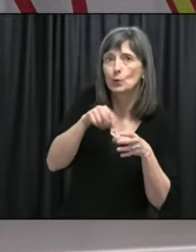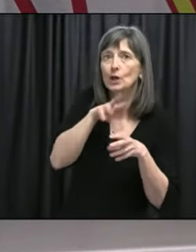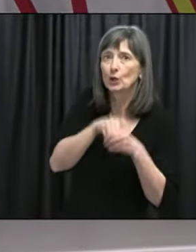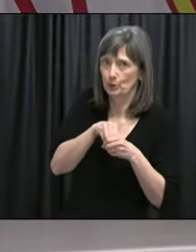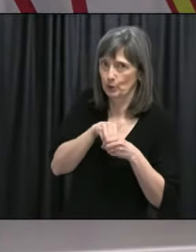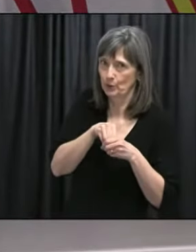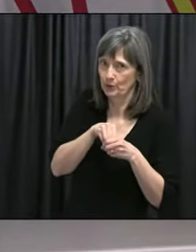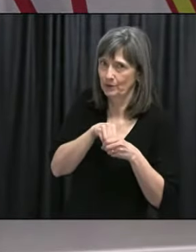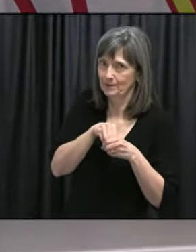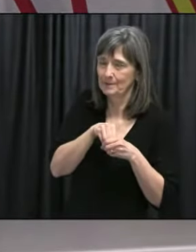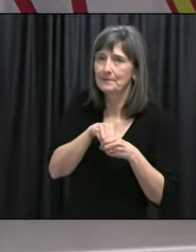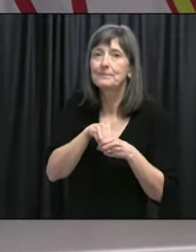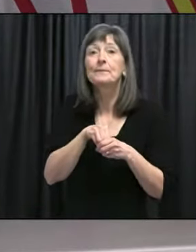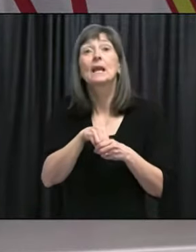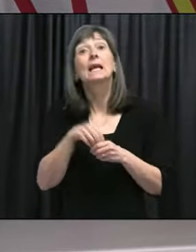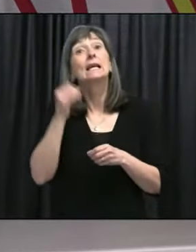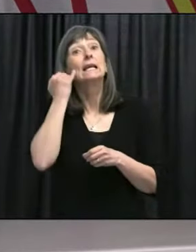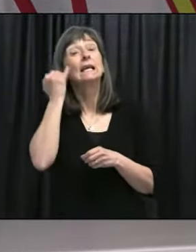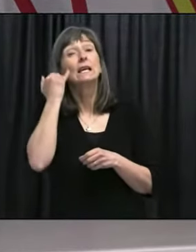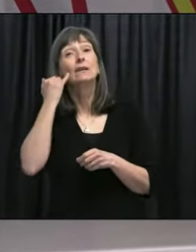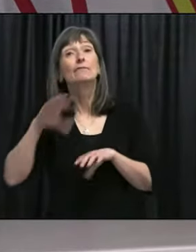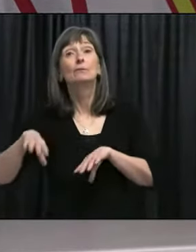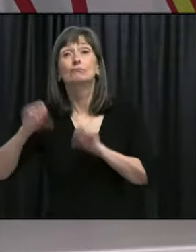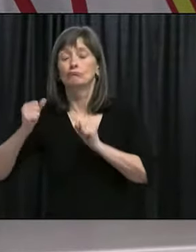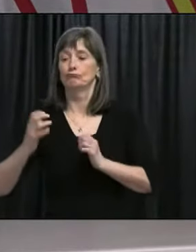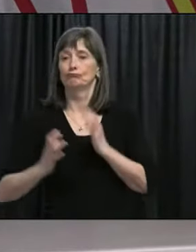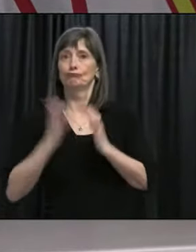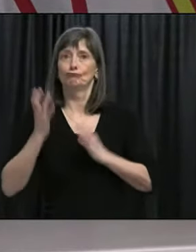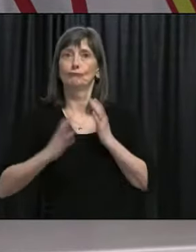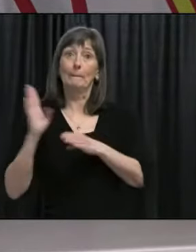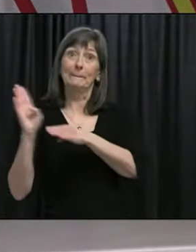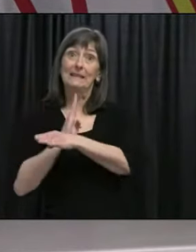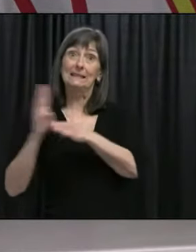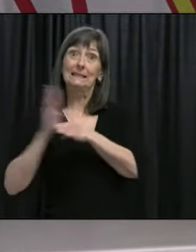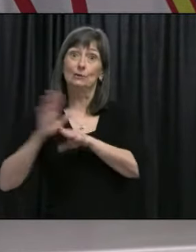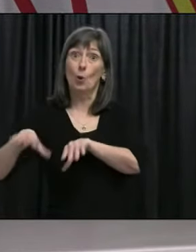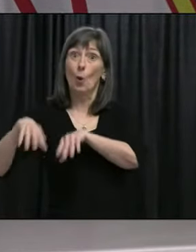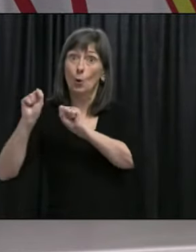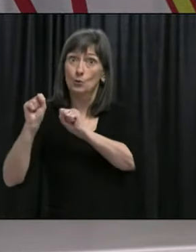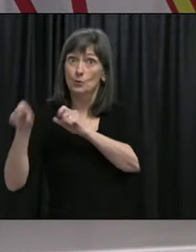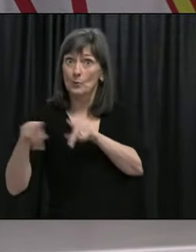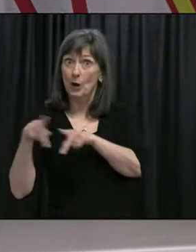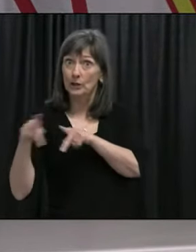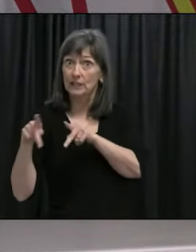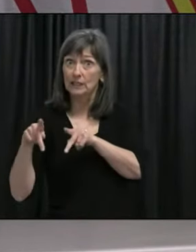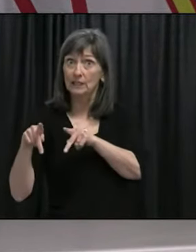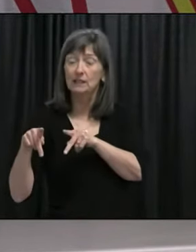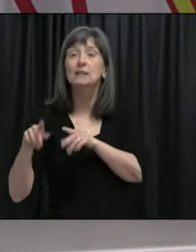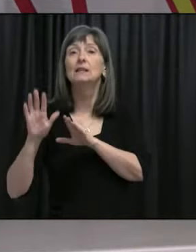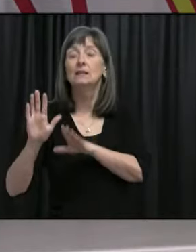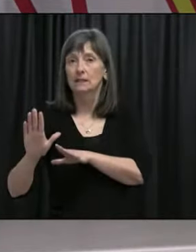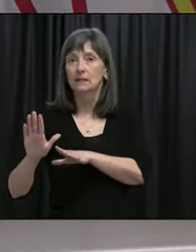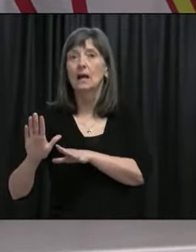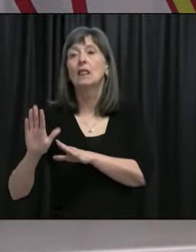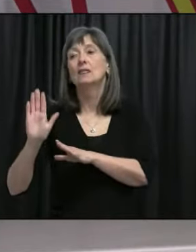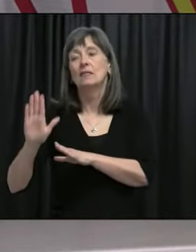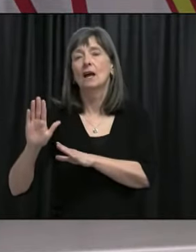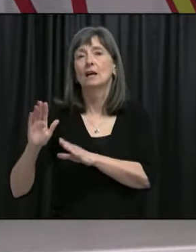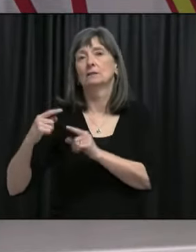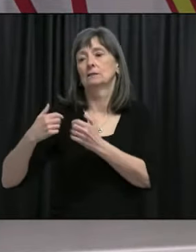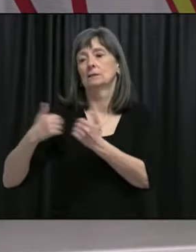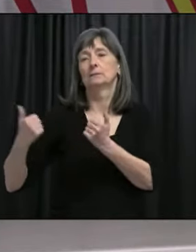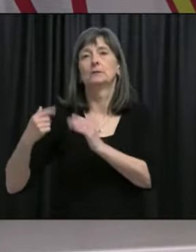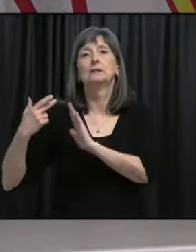if it's going to be organized by, by, uh, you know, a business or, uh, in a facility, then, uh, certainly the, the